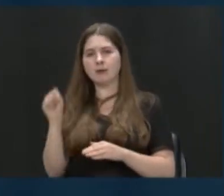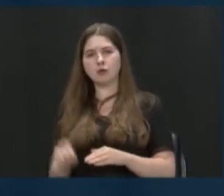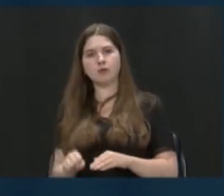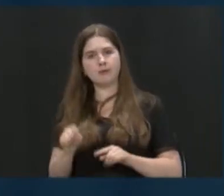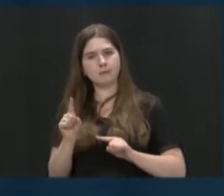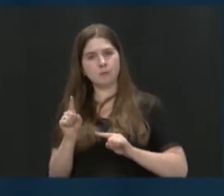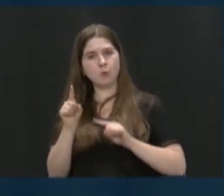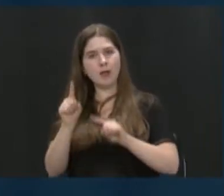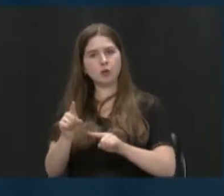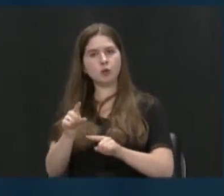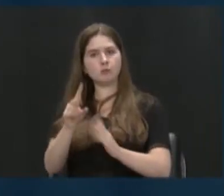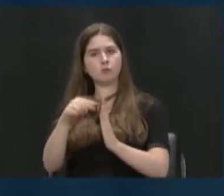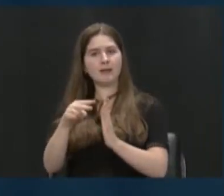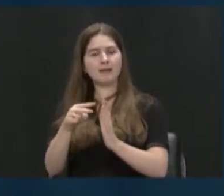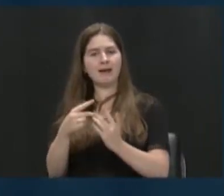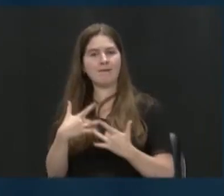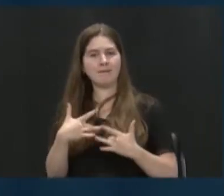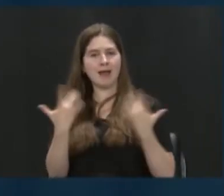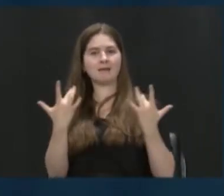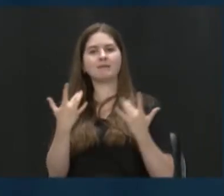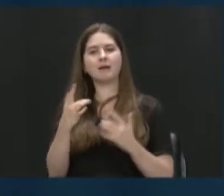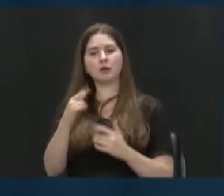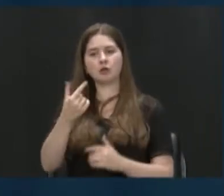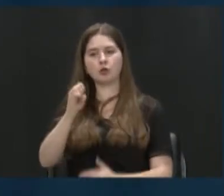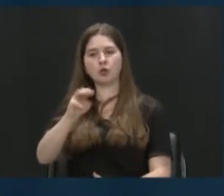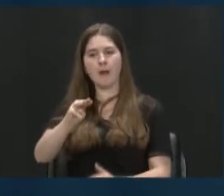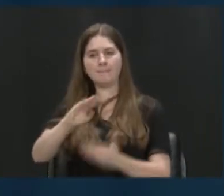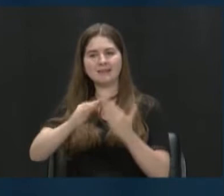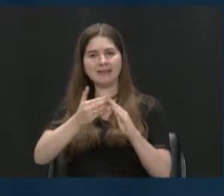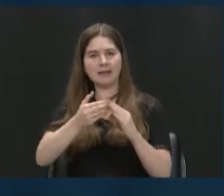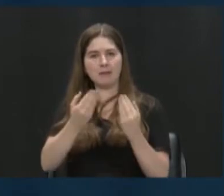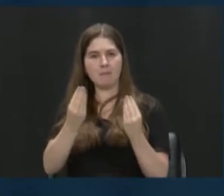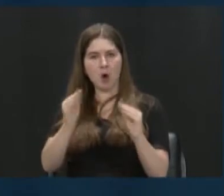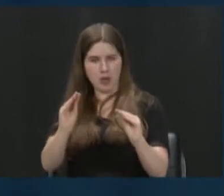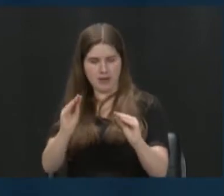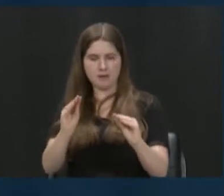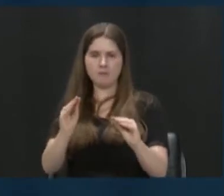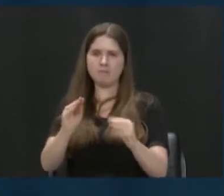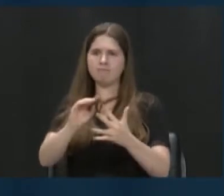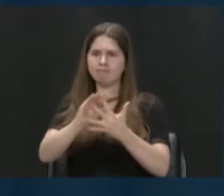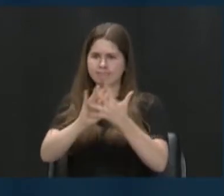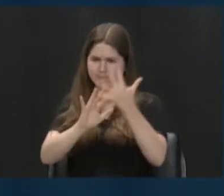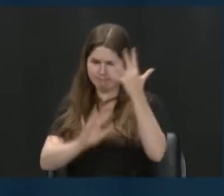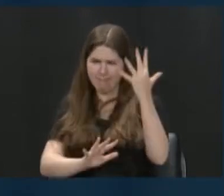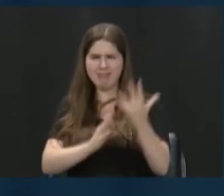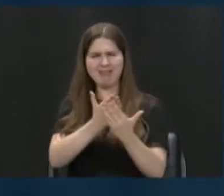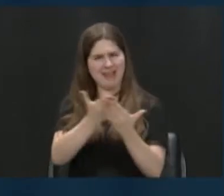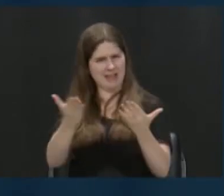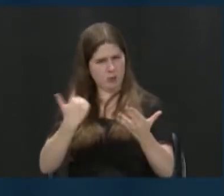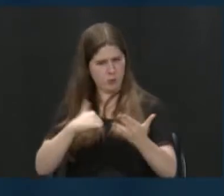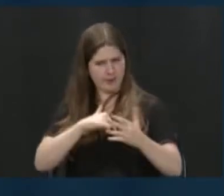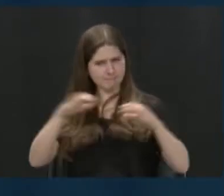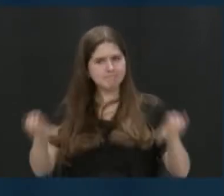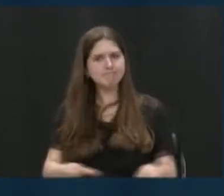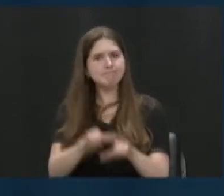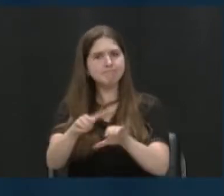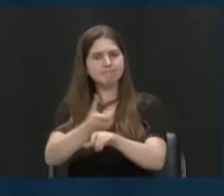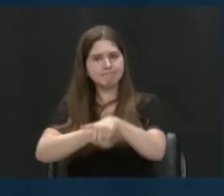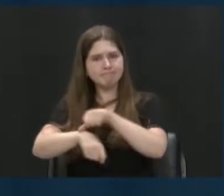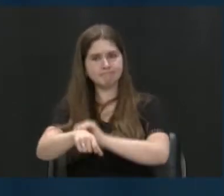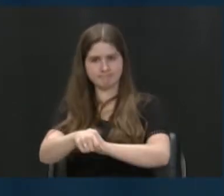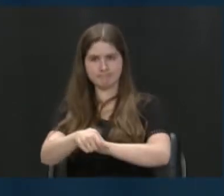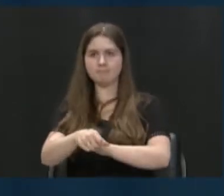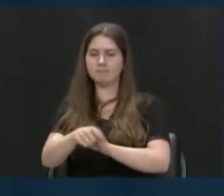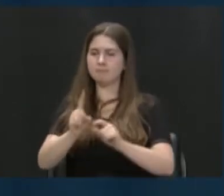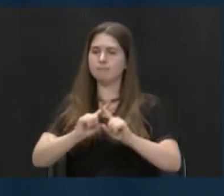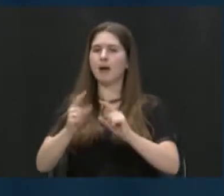literacy event at Gem City Market. There's a whole array of things that river stewards do that a lot of them do evolve